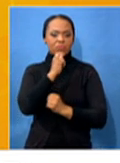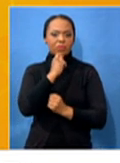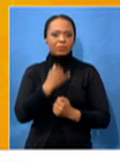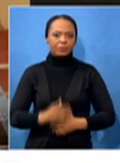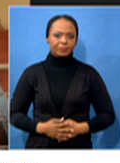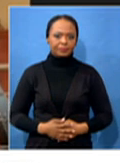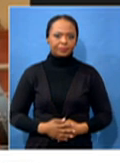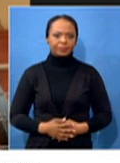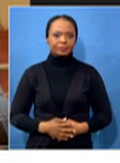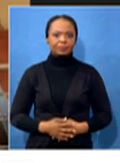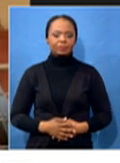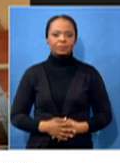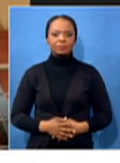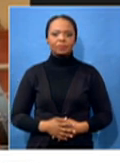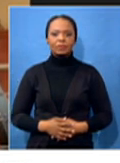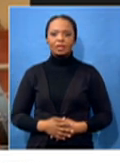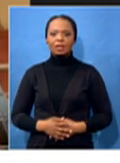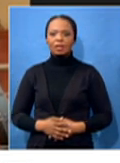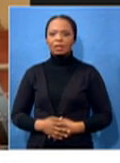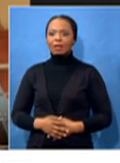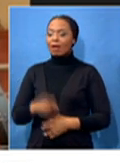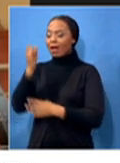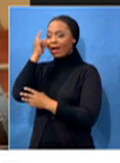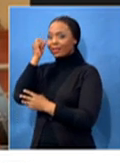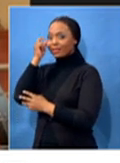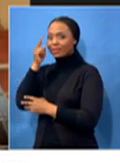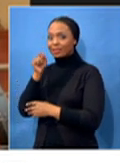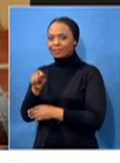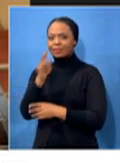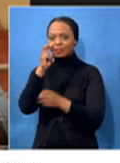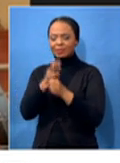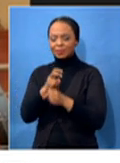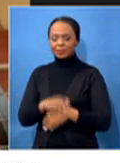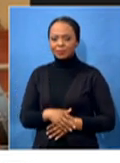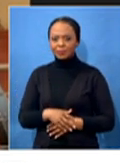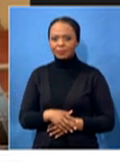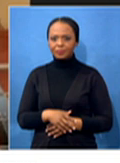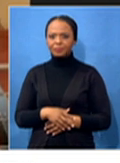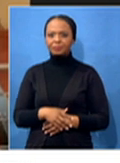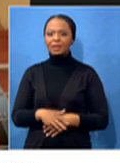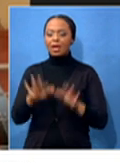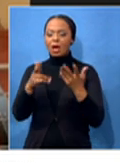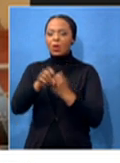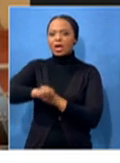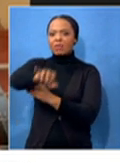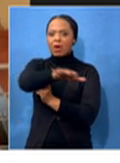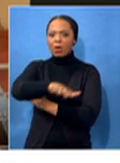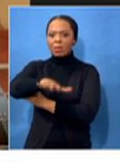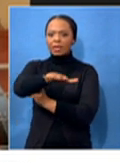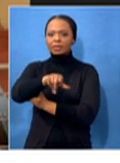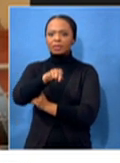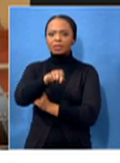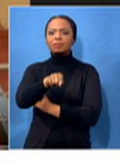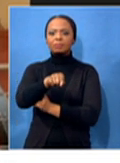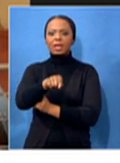You must understand two things. You know, the ratio doesn't come within your own players, but, you know, with the environment that you're at, you can really